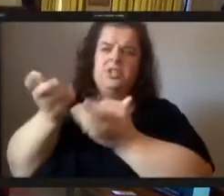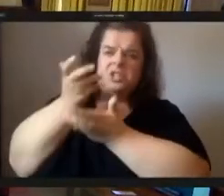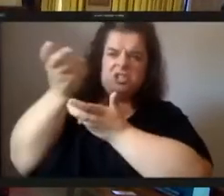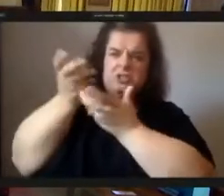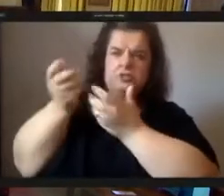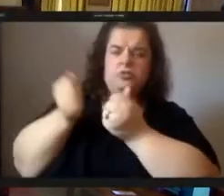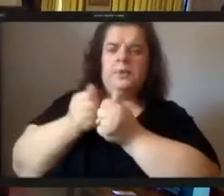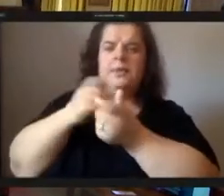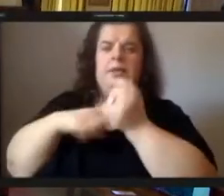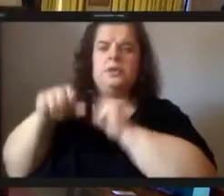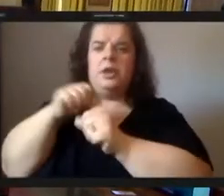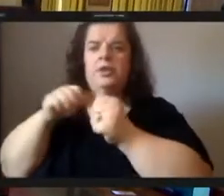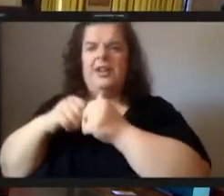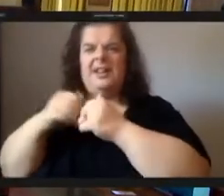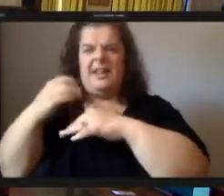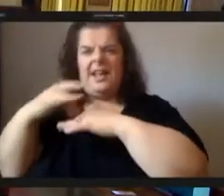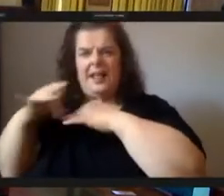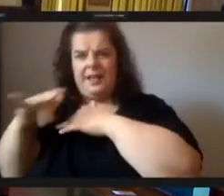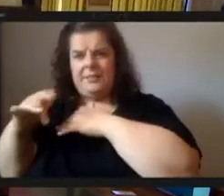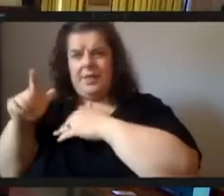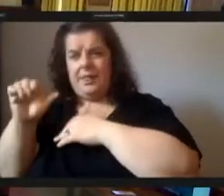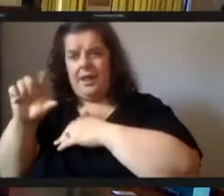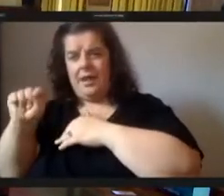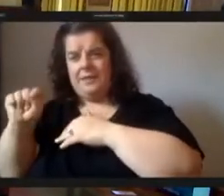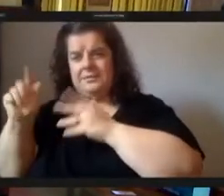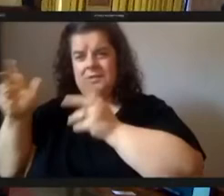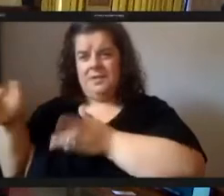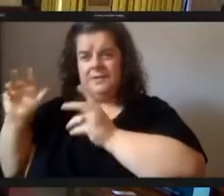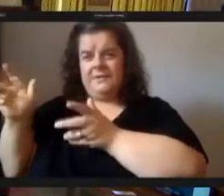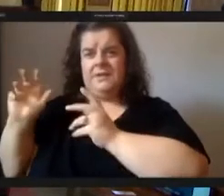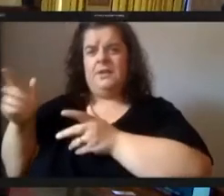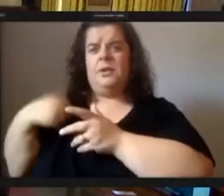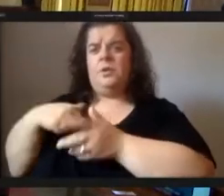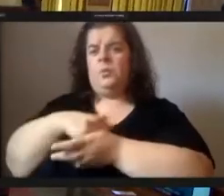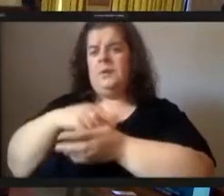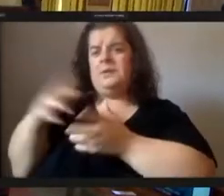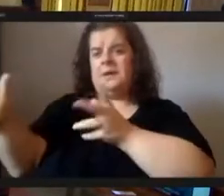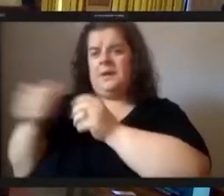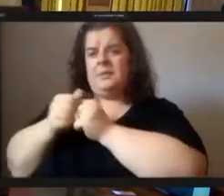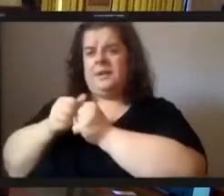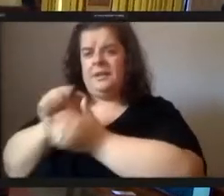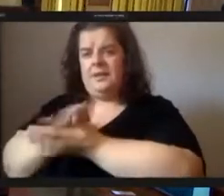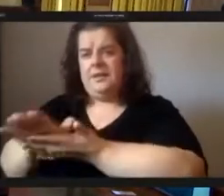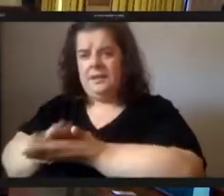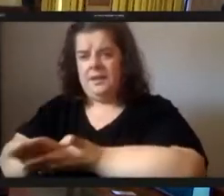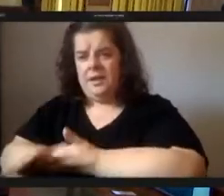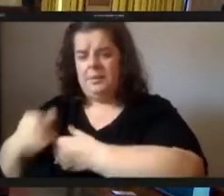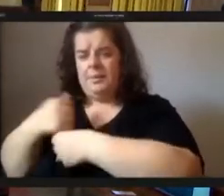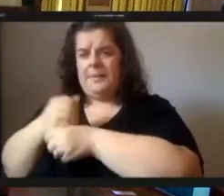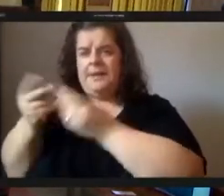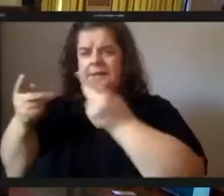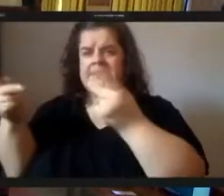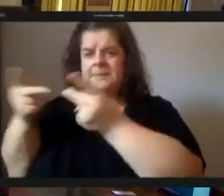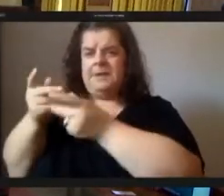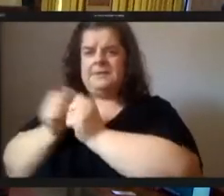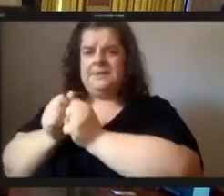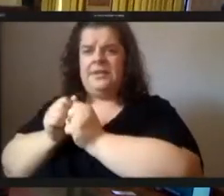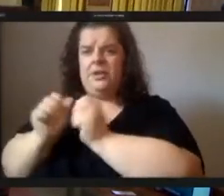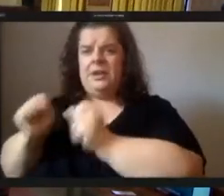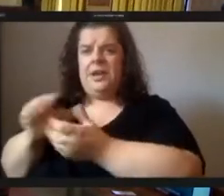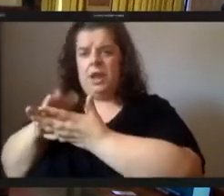abandoned like three lives that were abandoned so we came together to clean it up and create a space that we could gather and learn together